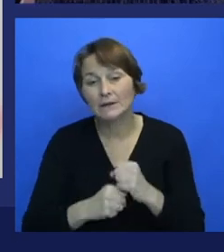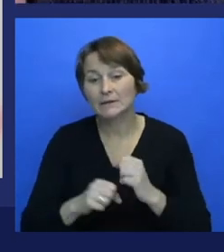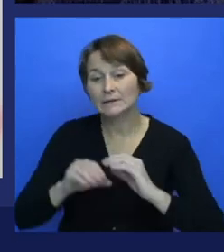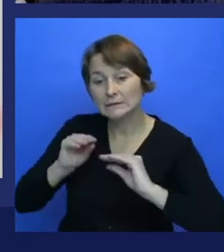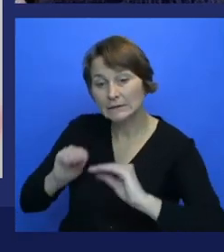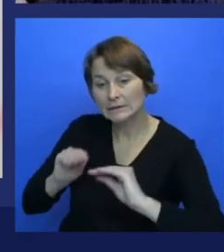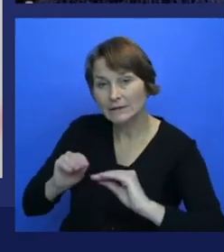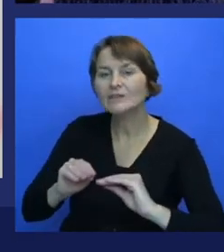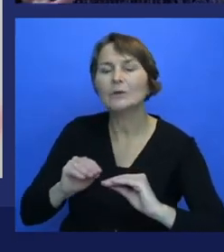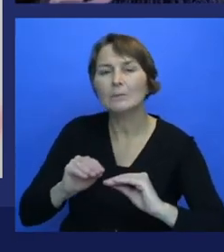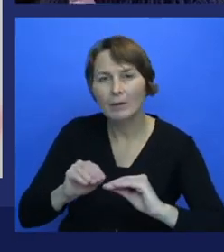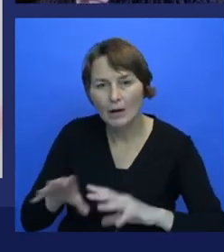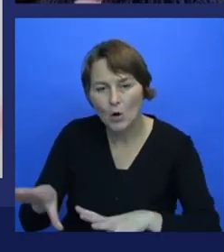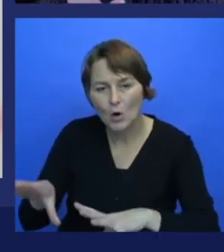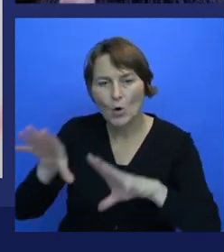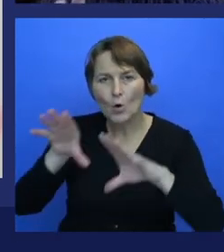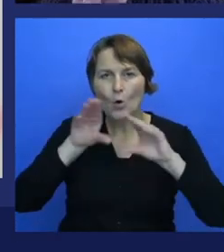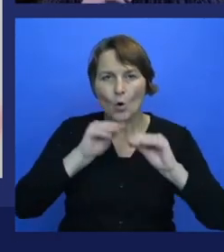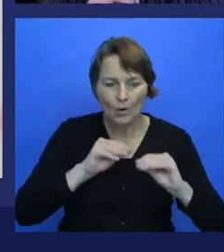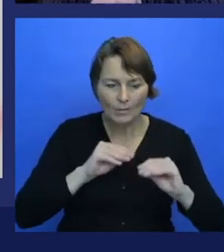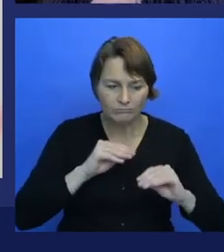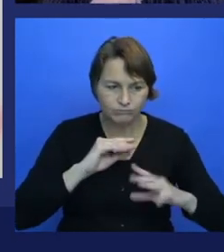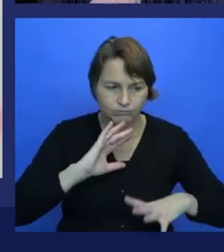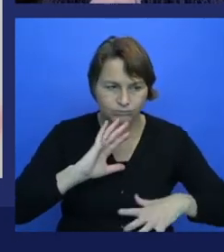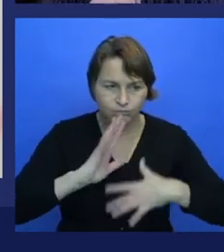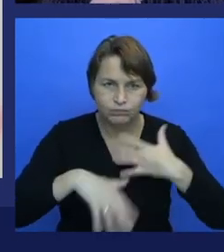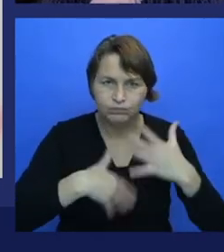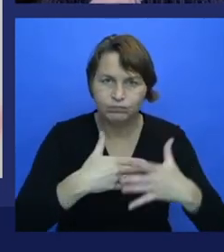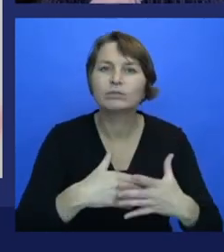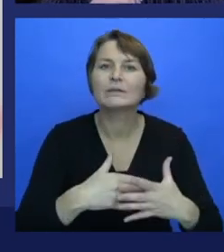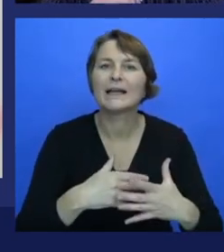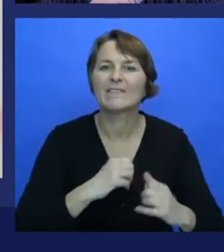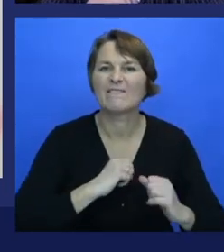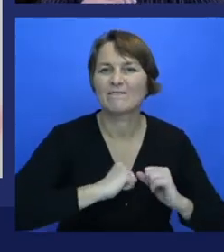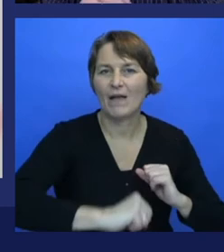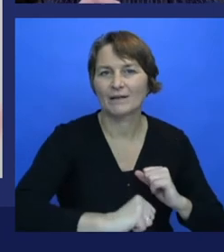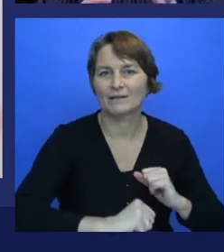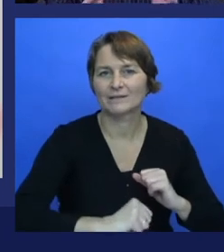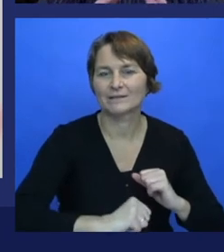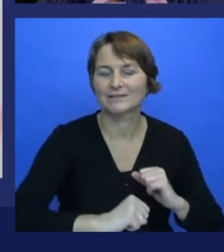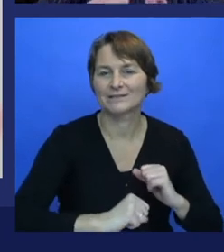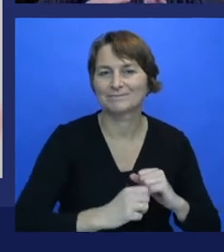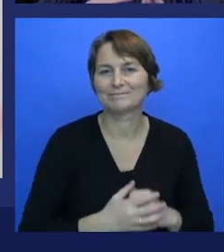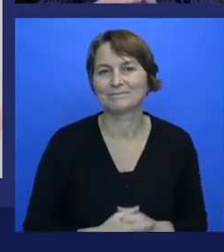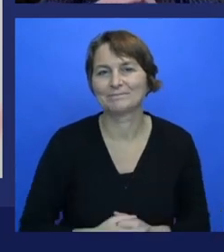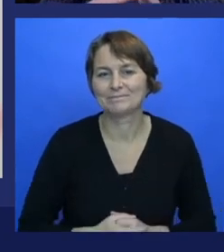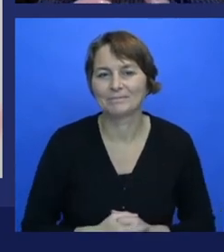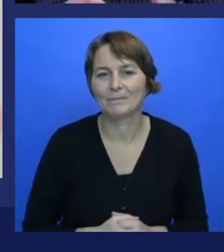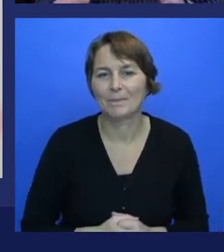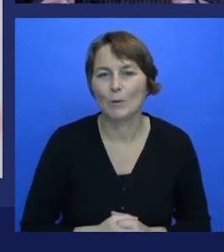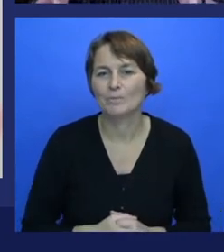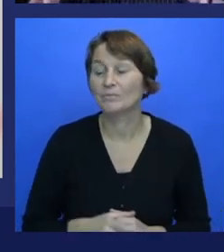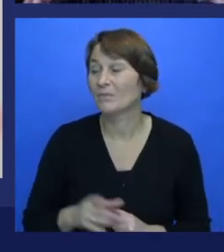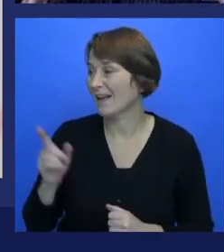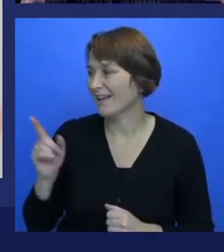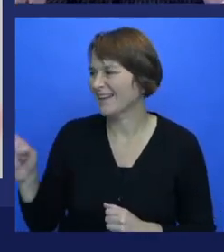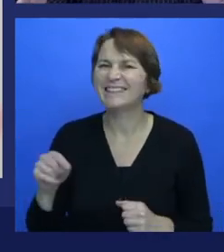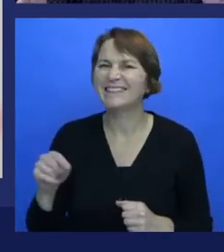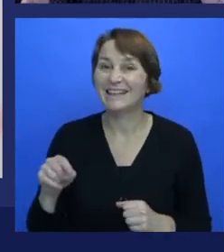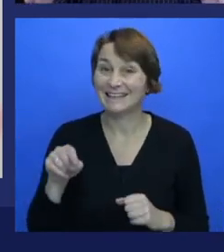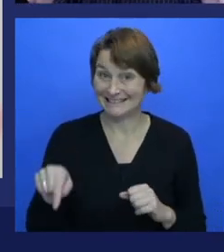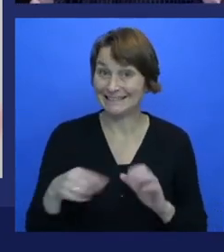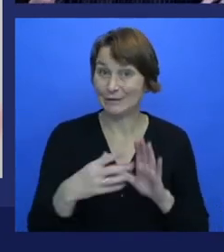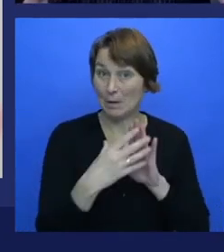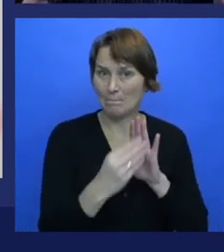implement it physically, and have it have the same articulations. So this is, I think, a transitionary model we're starting to get